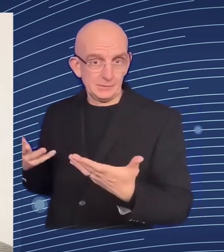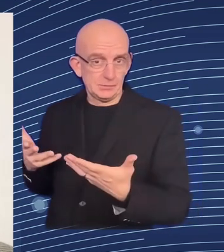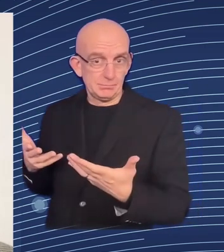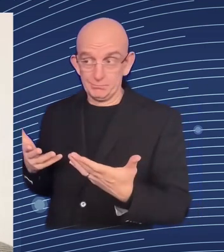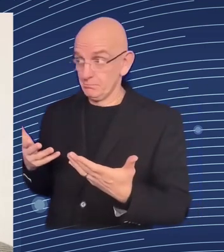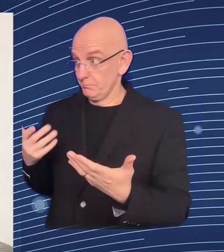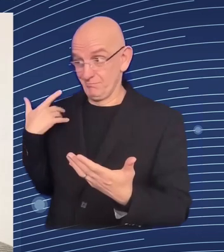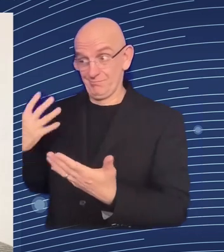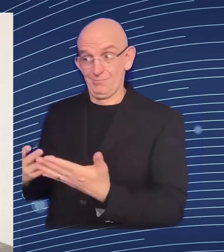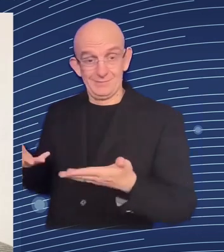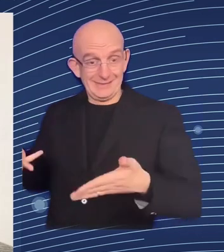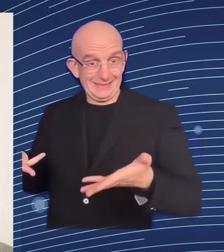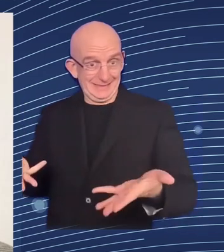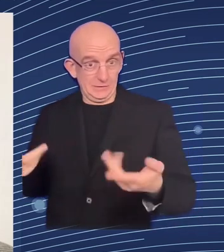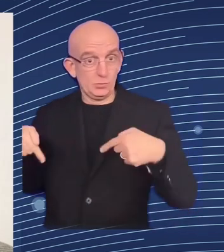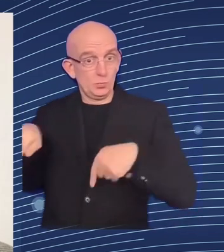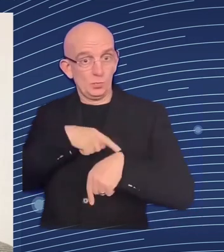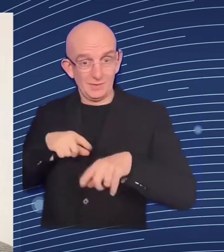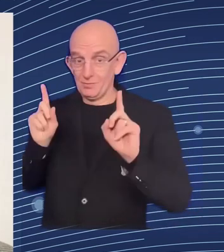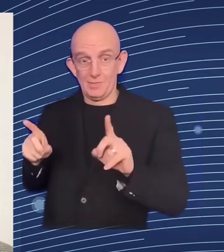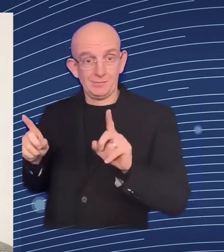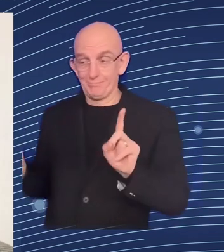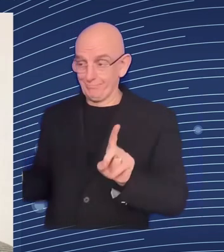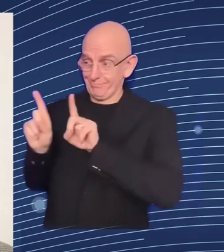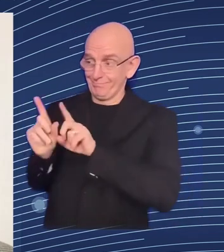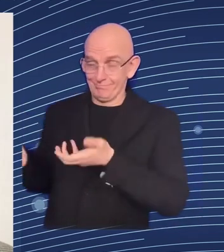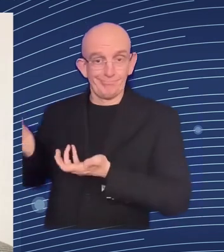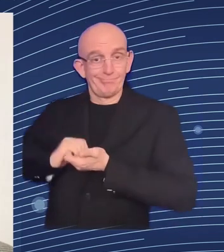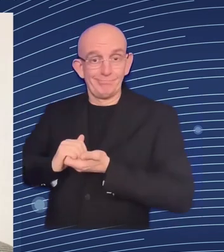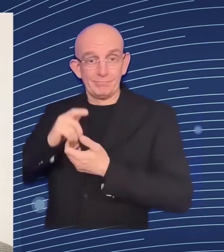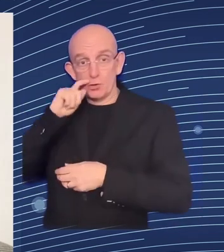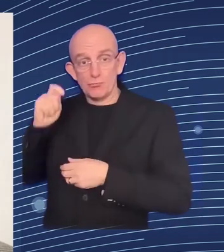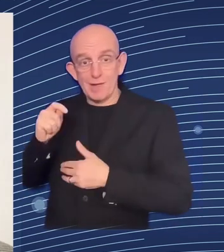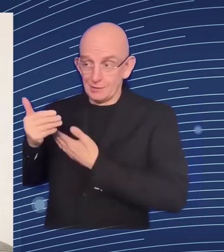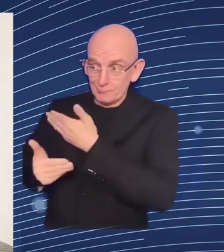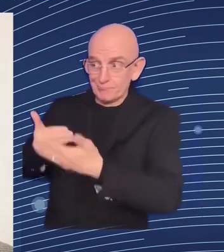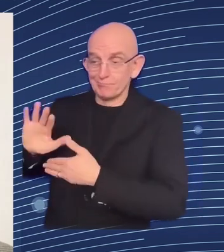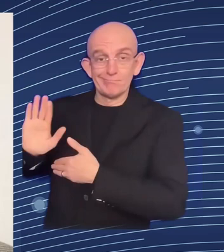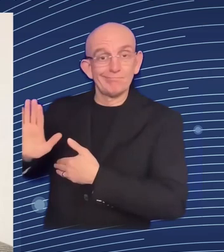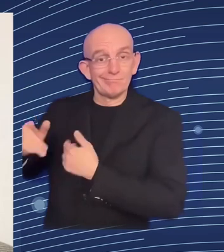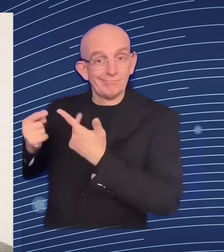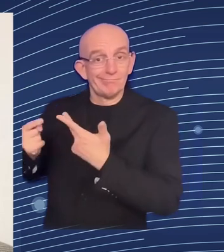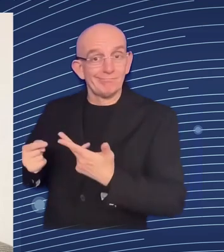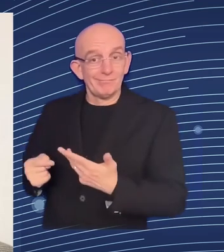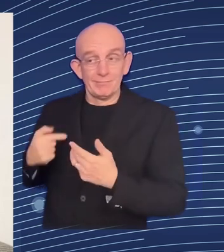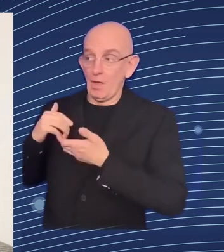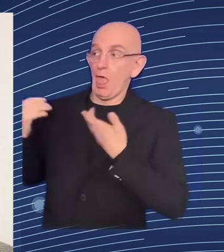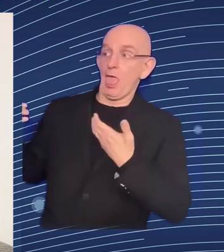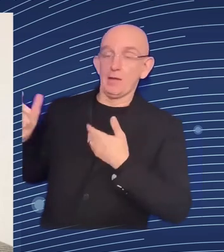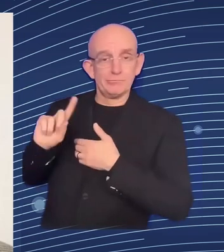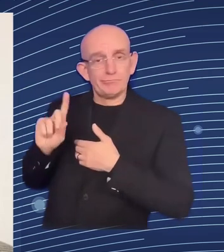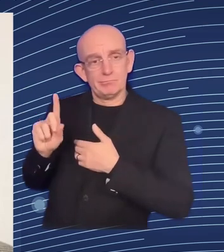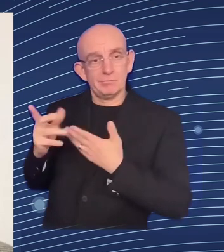next steps and this means also by the way and i insist very much to help ukraine to keep